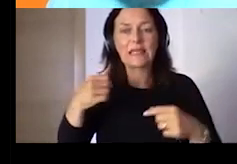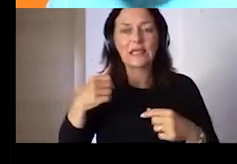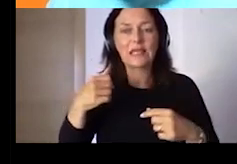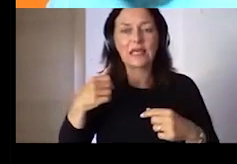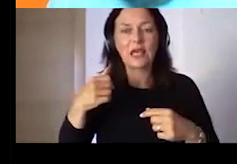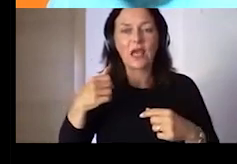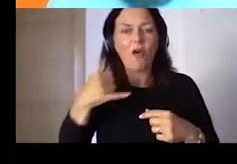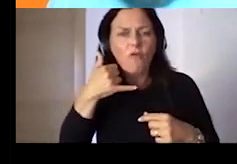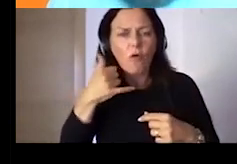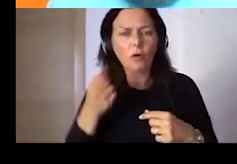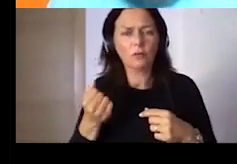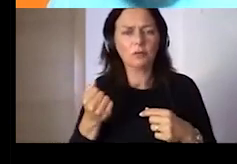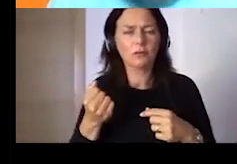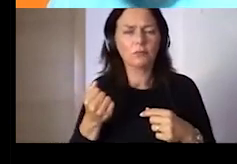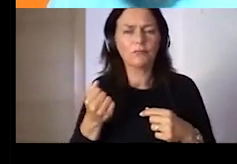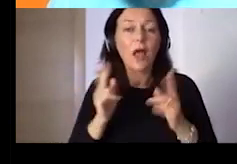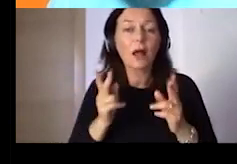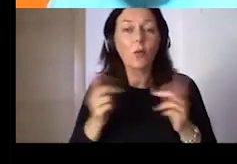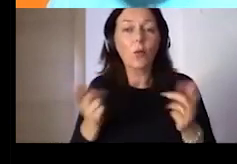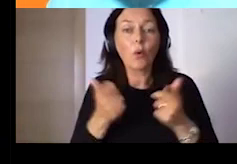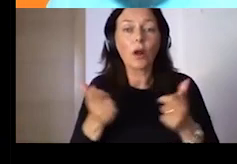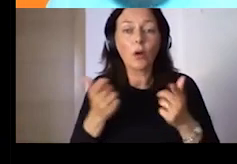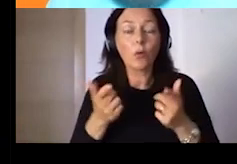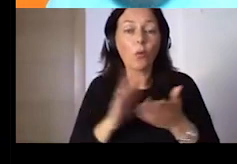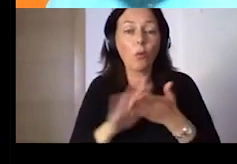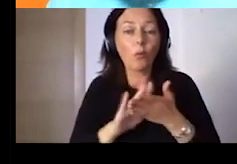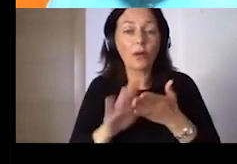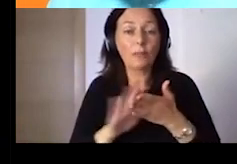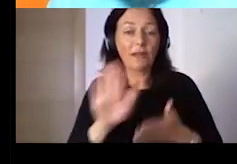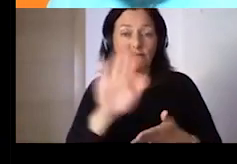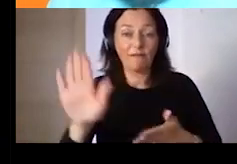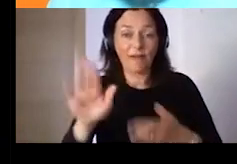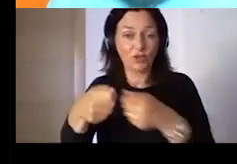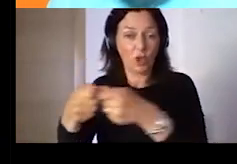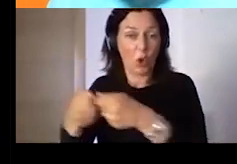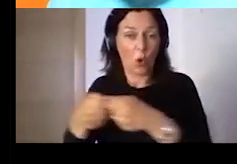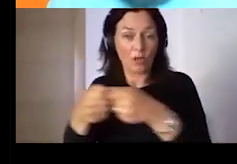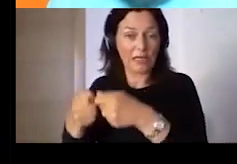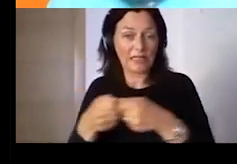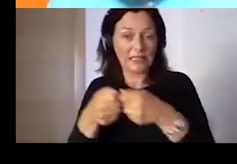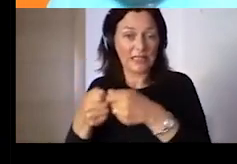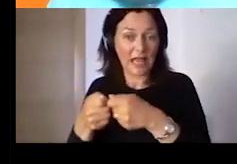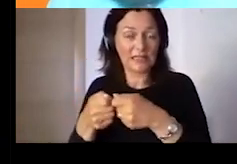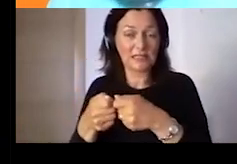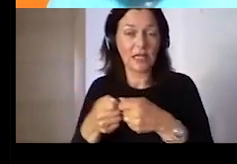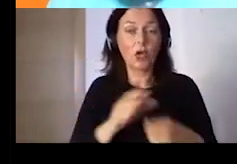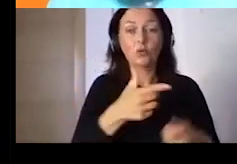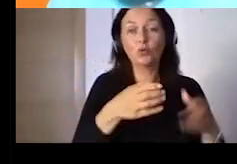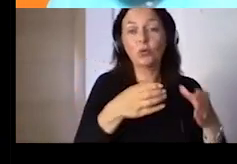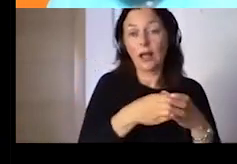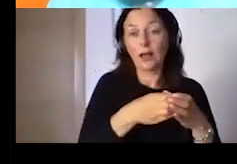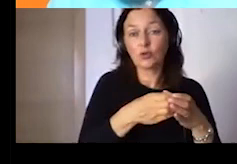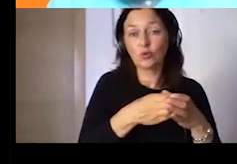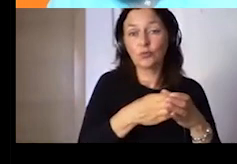from your organisation, this is the right one. And the other community is more on the certification. So